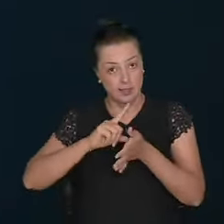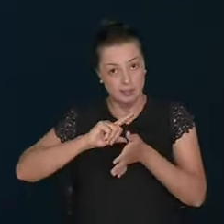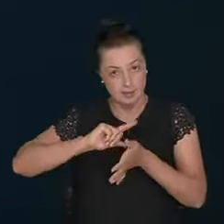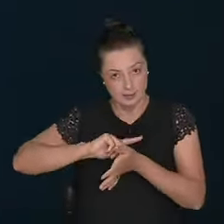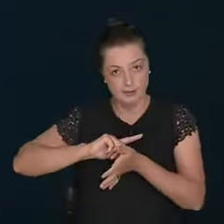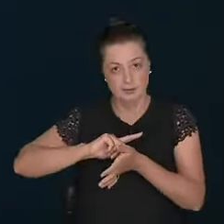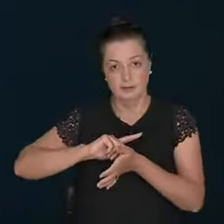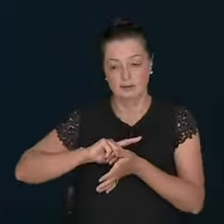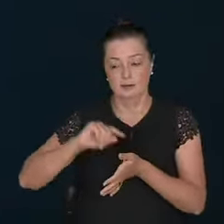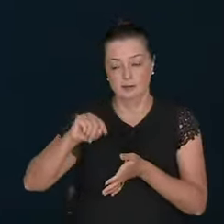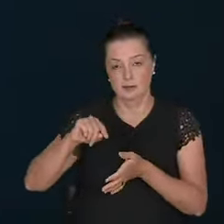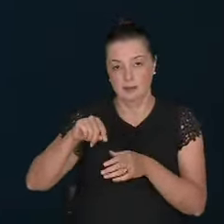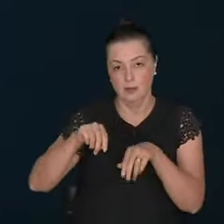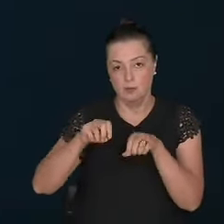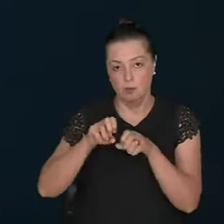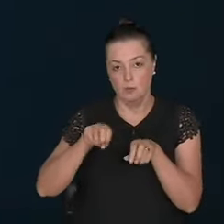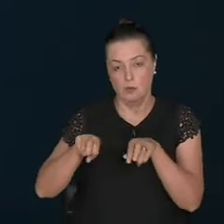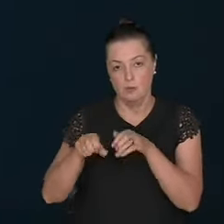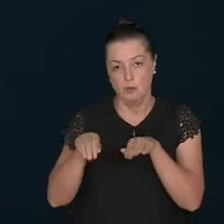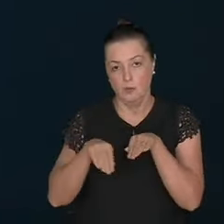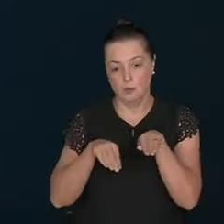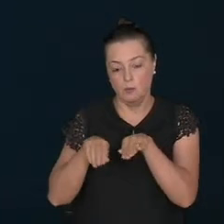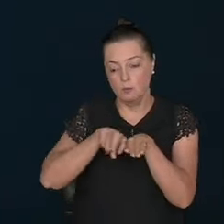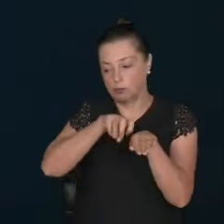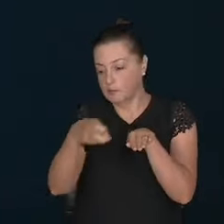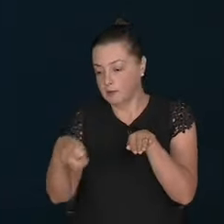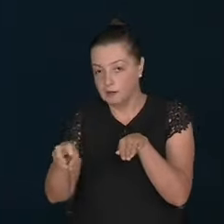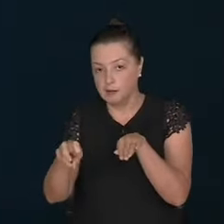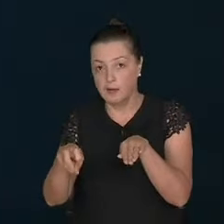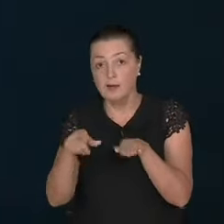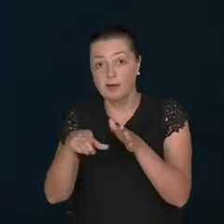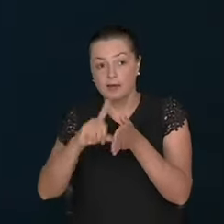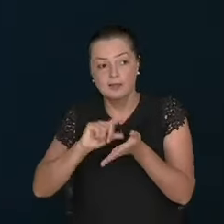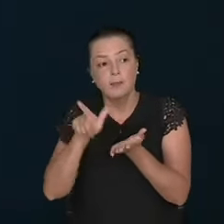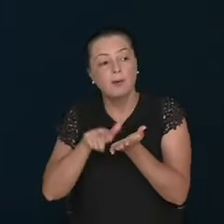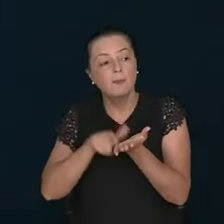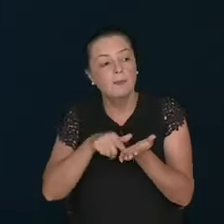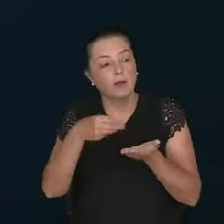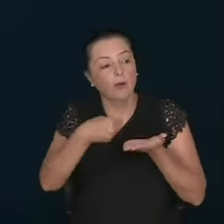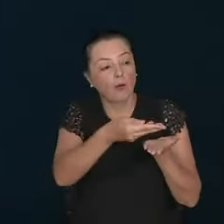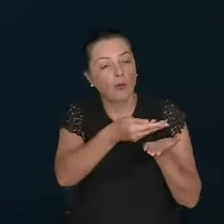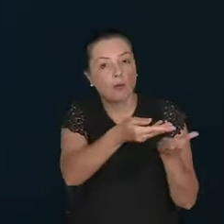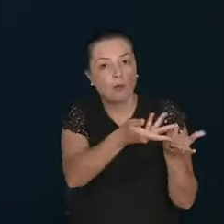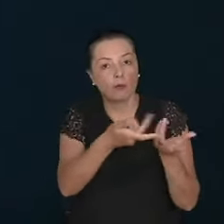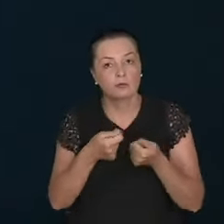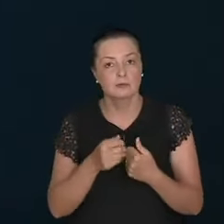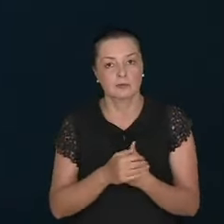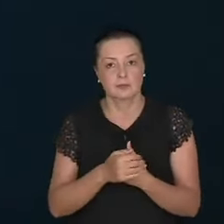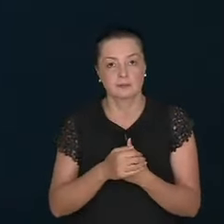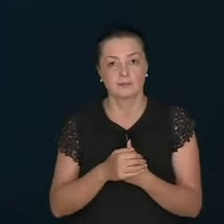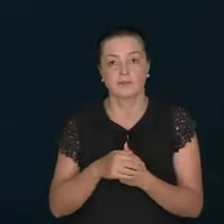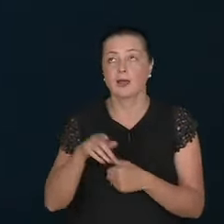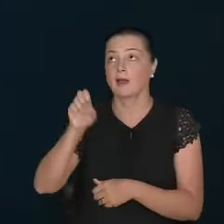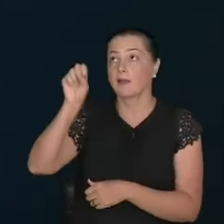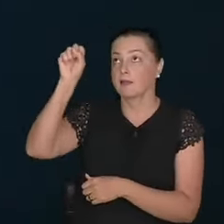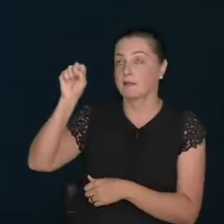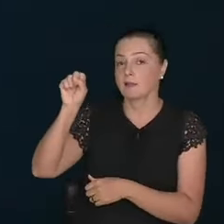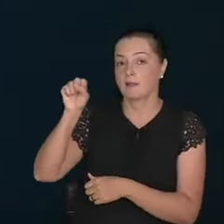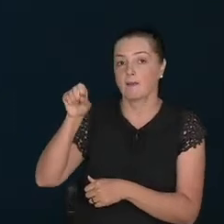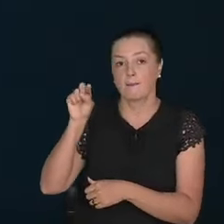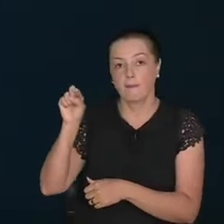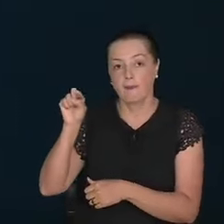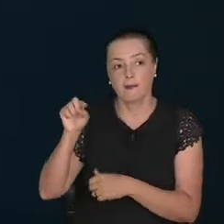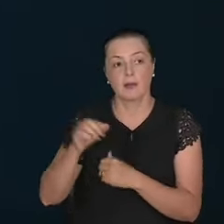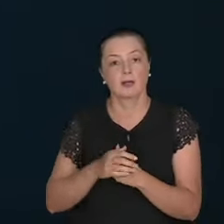bus. And say. Before I go down the bus. I would give the leaflet. For this person. So then. I would go down. To the bus.